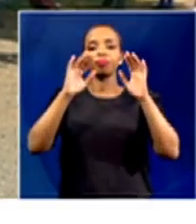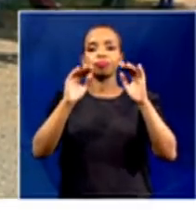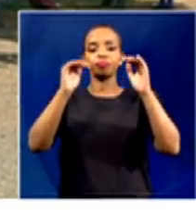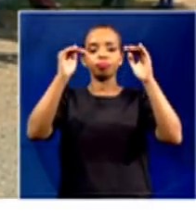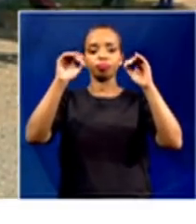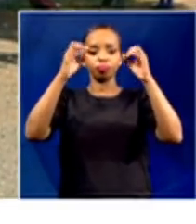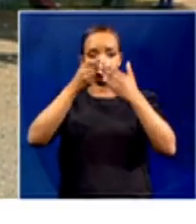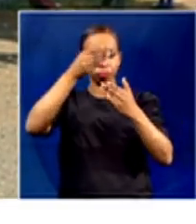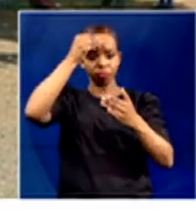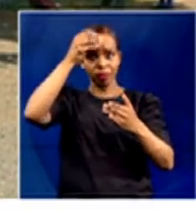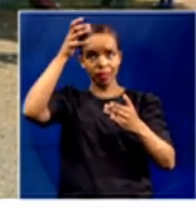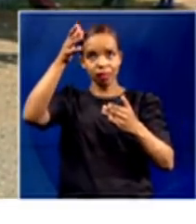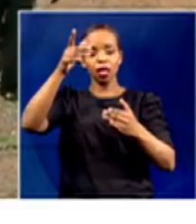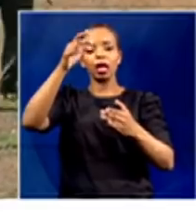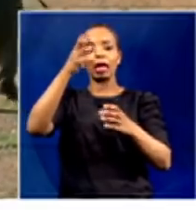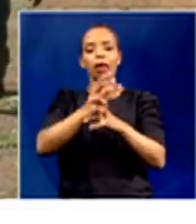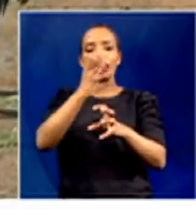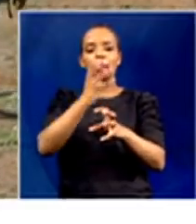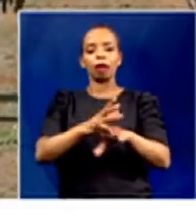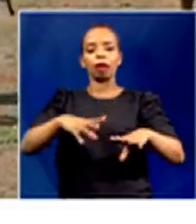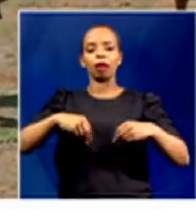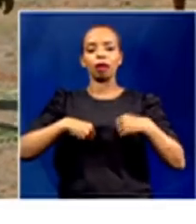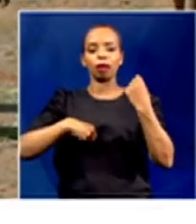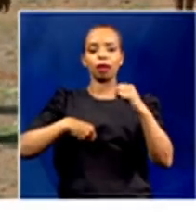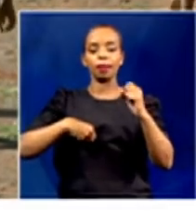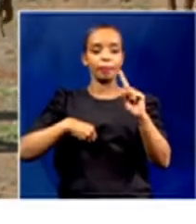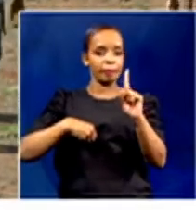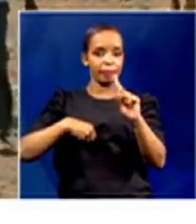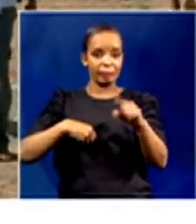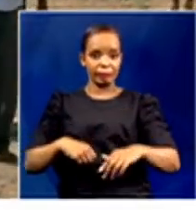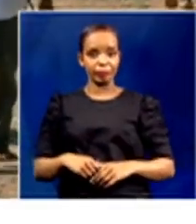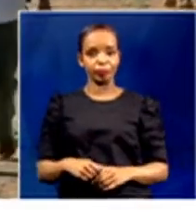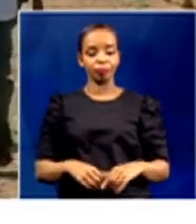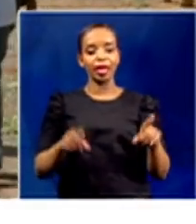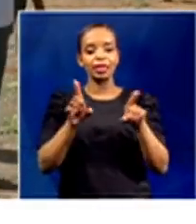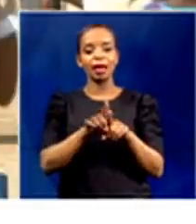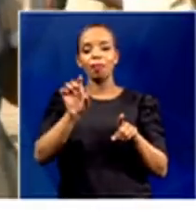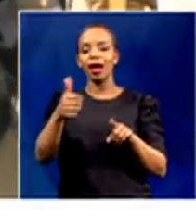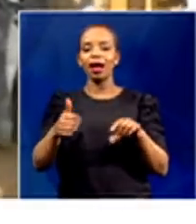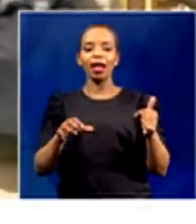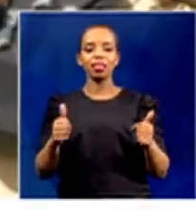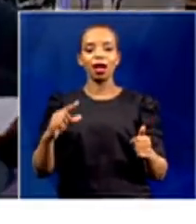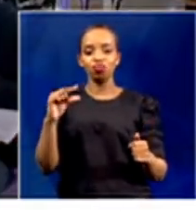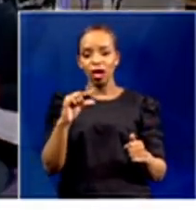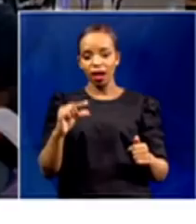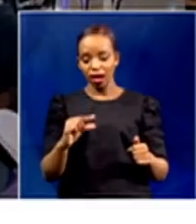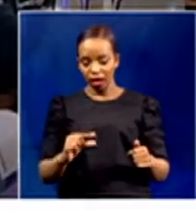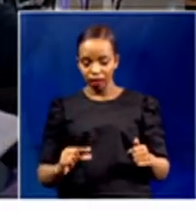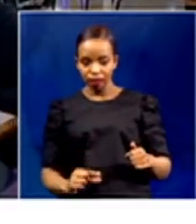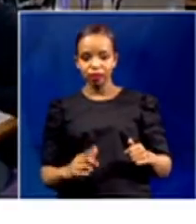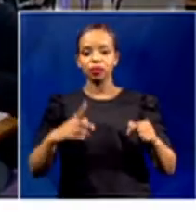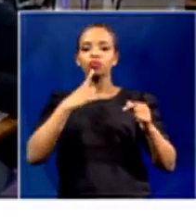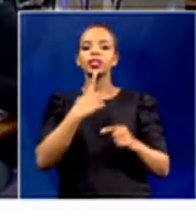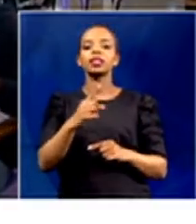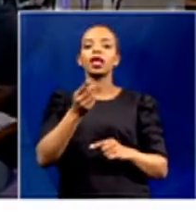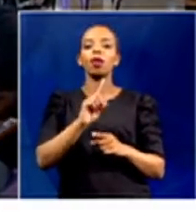difficulties to be admitted at that level. For all other grades, we have always raised the point that we